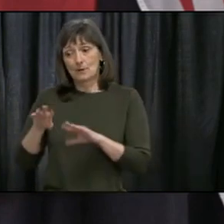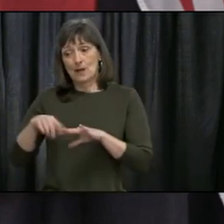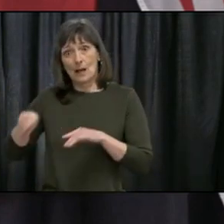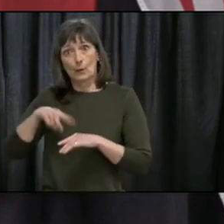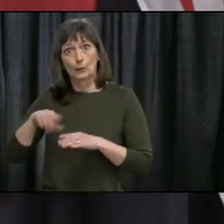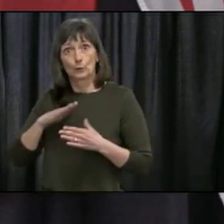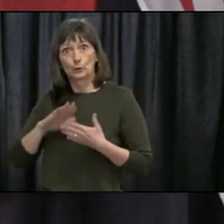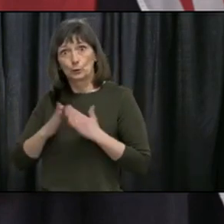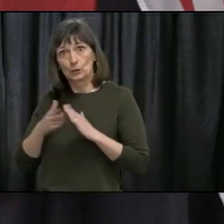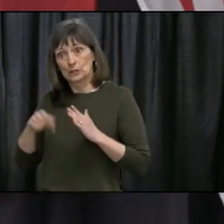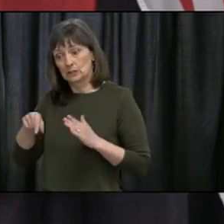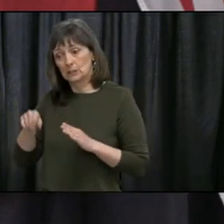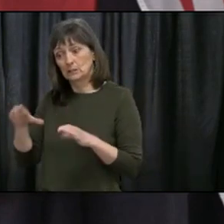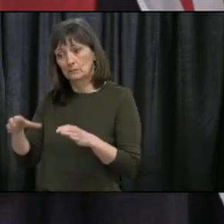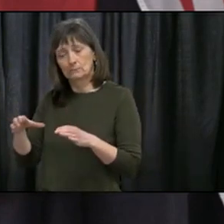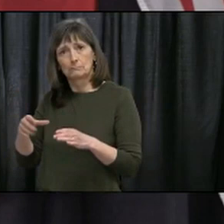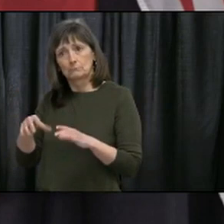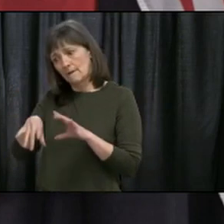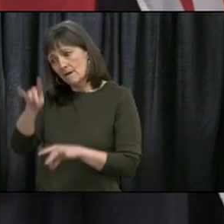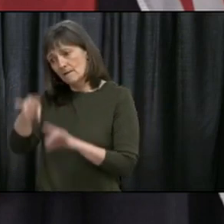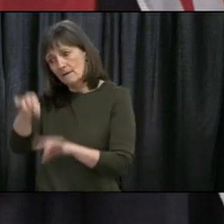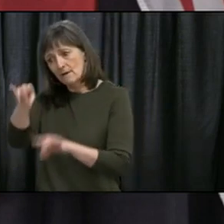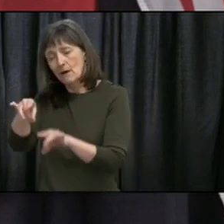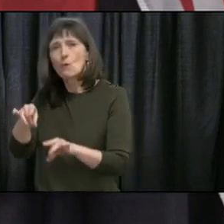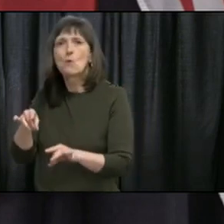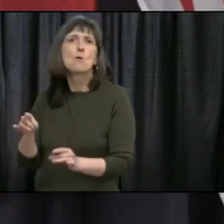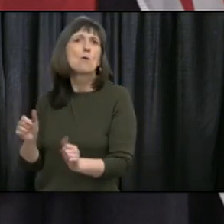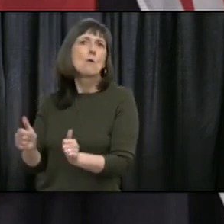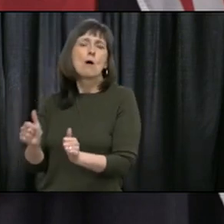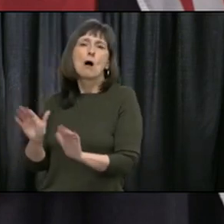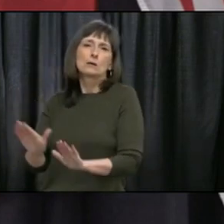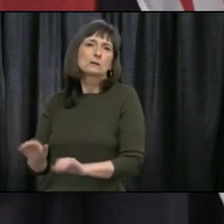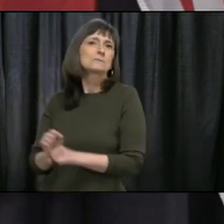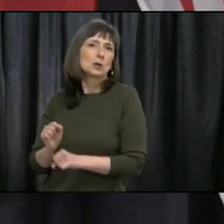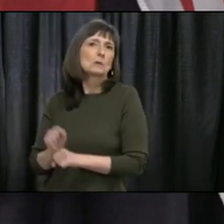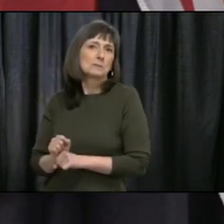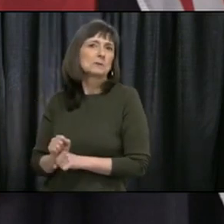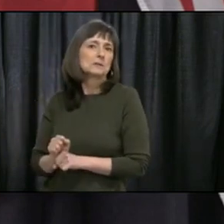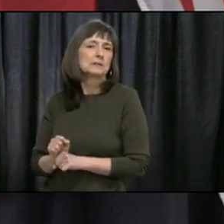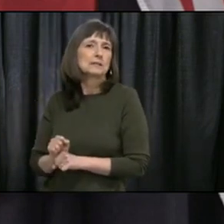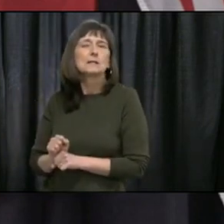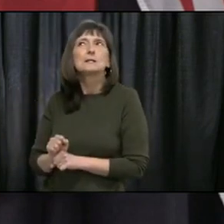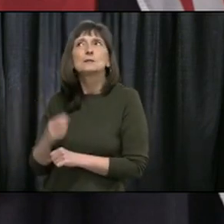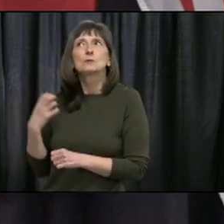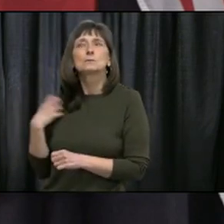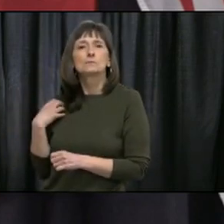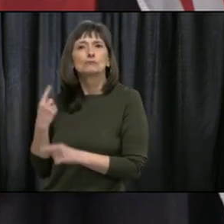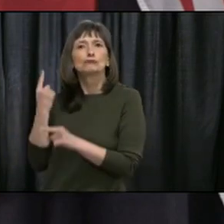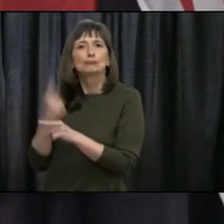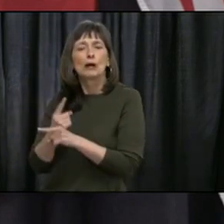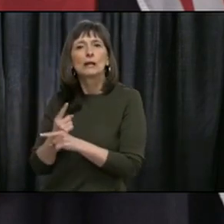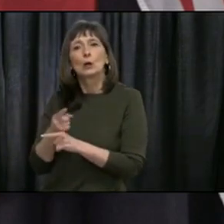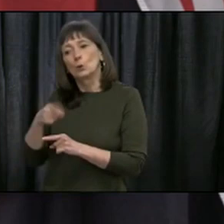in contact tracing. So, the minister is right. This would be a complementary measure.